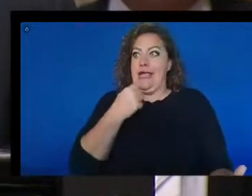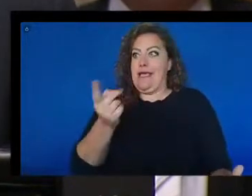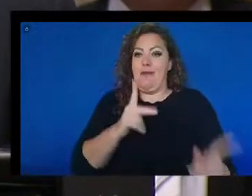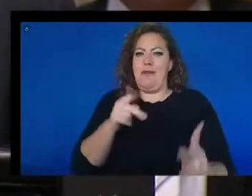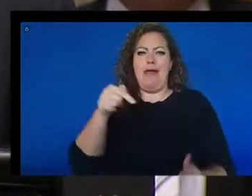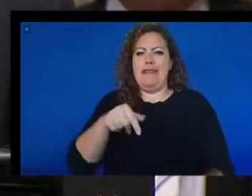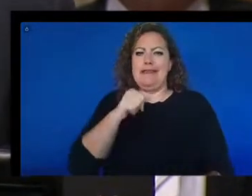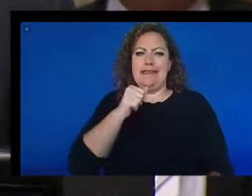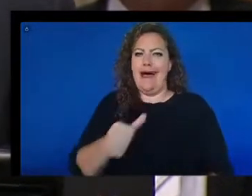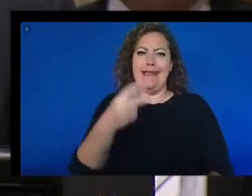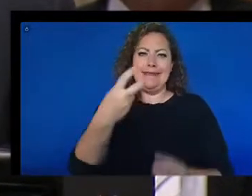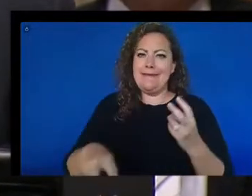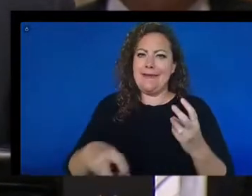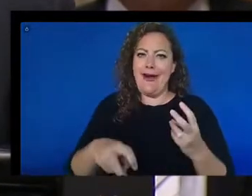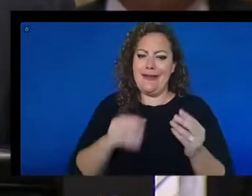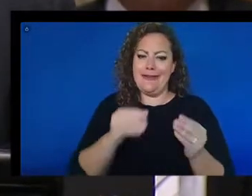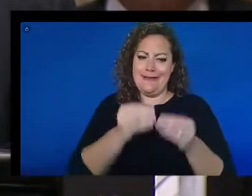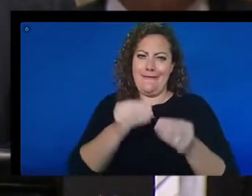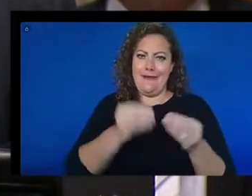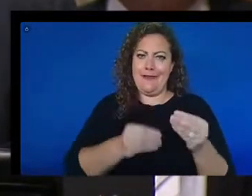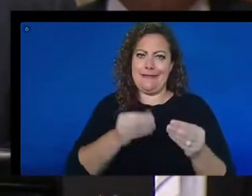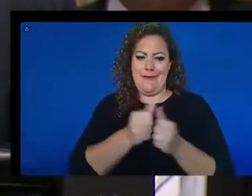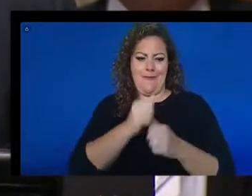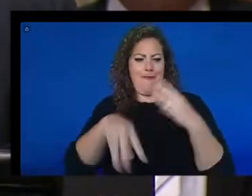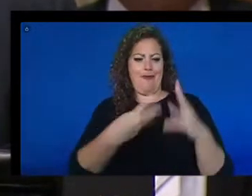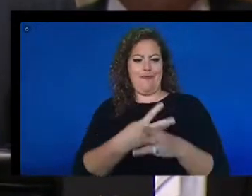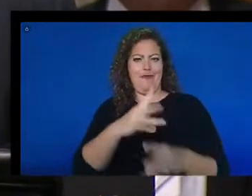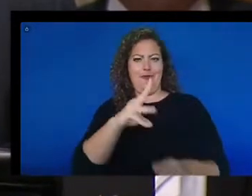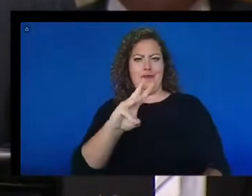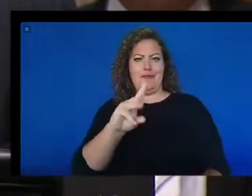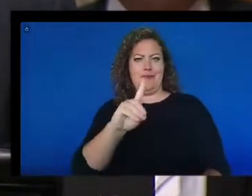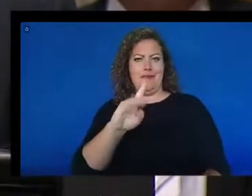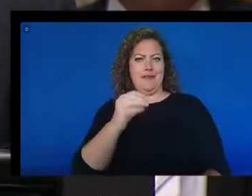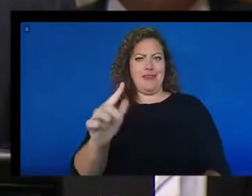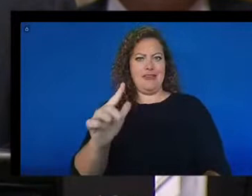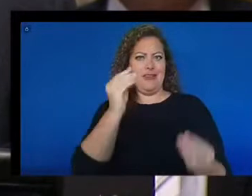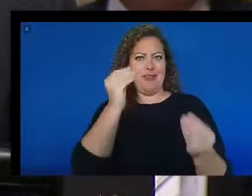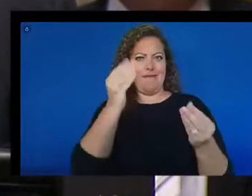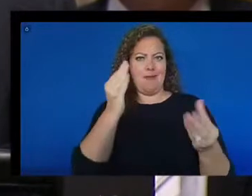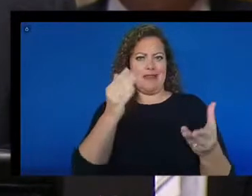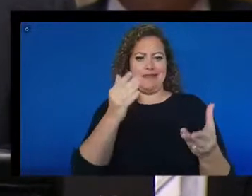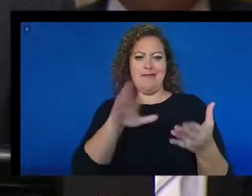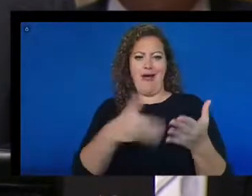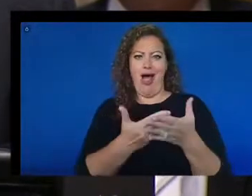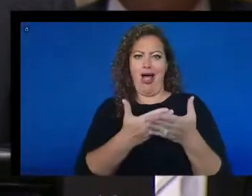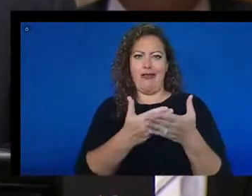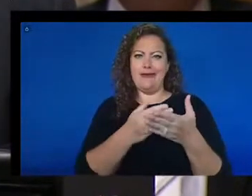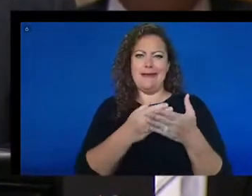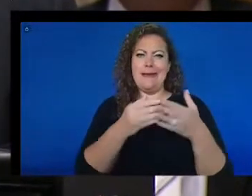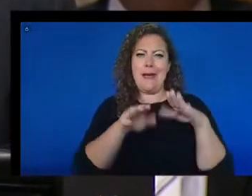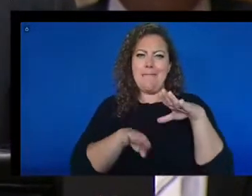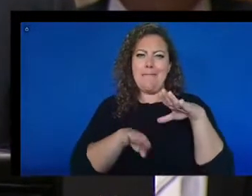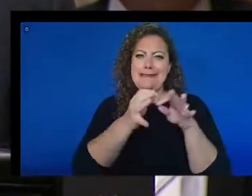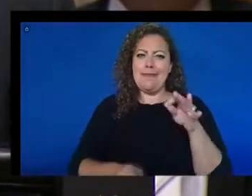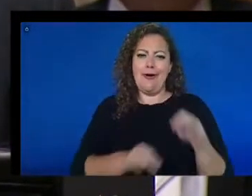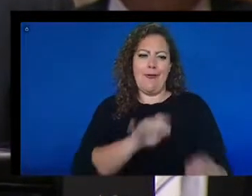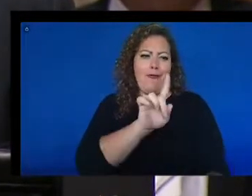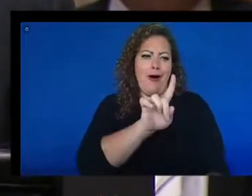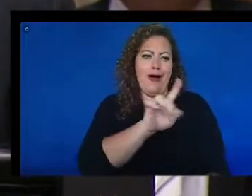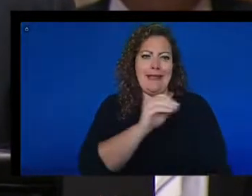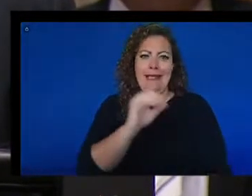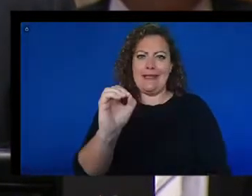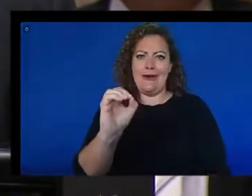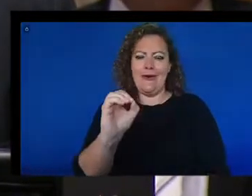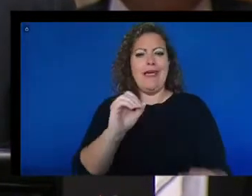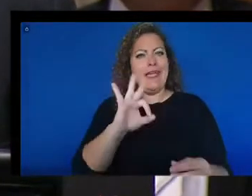world of digital information, it all boils down eventually to ones and zeros. And if we focus on doing it, doing that development and design process,